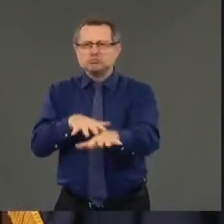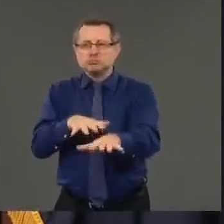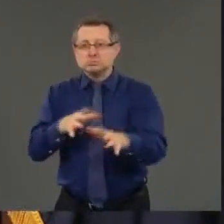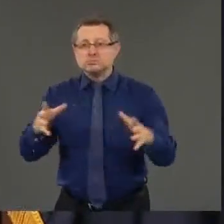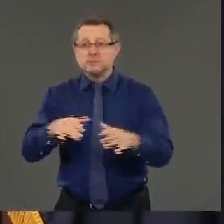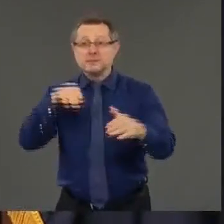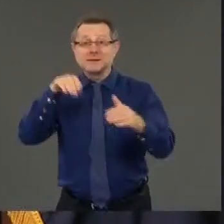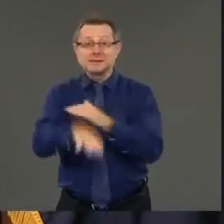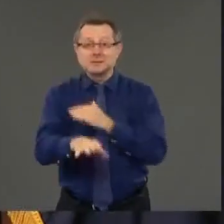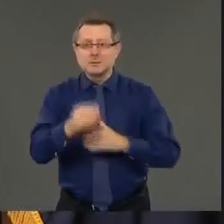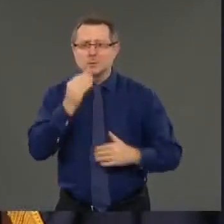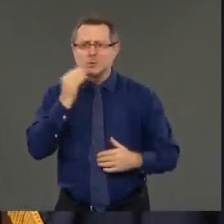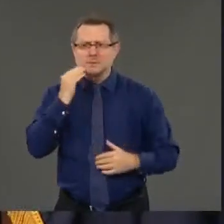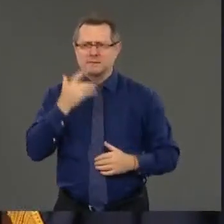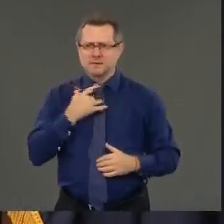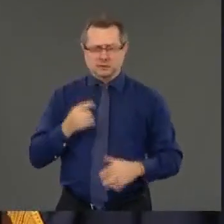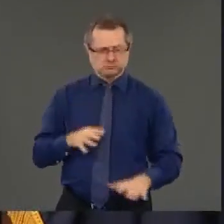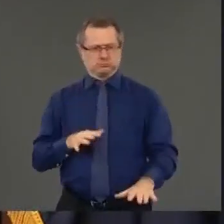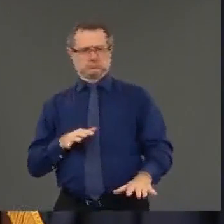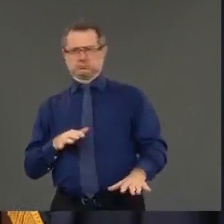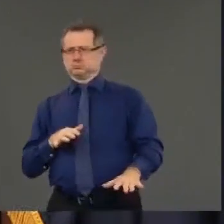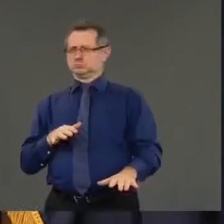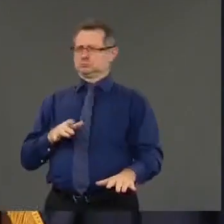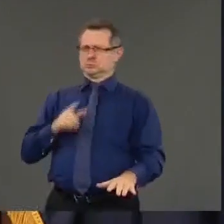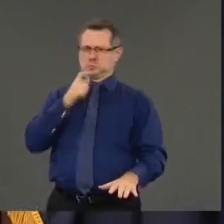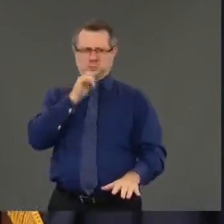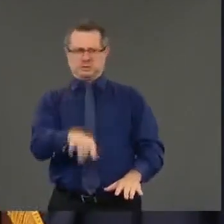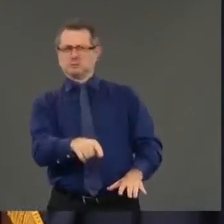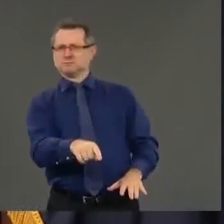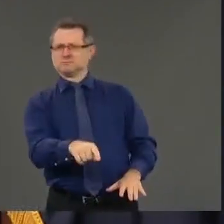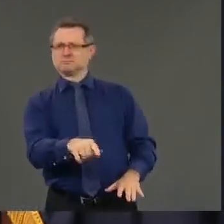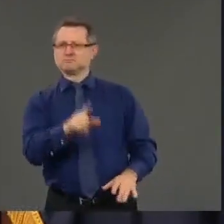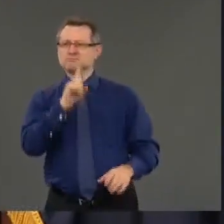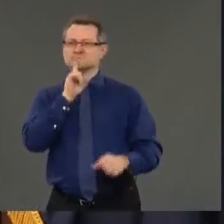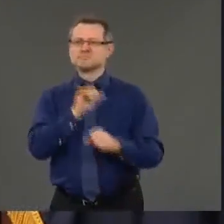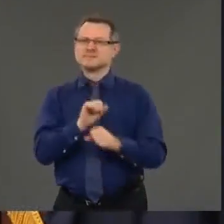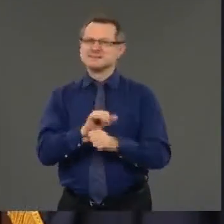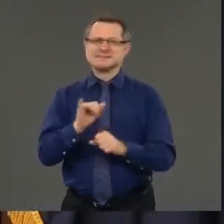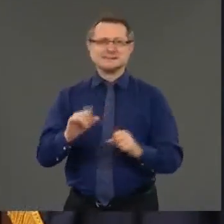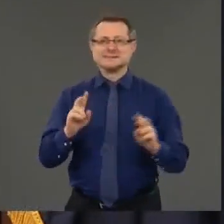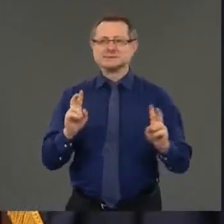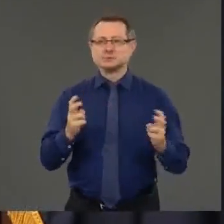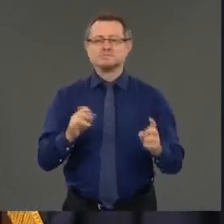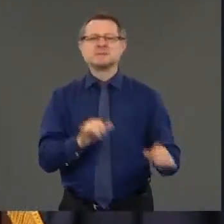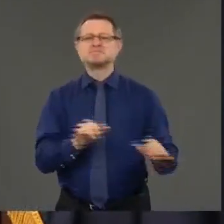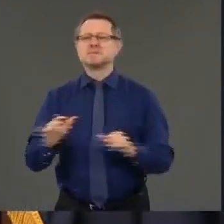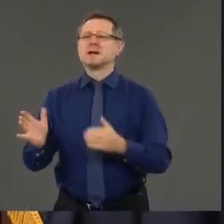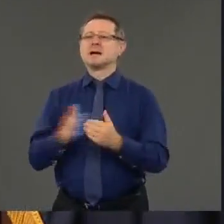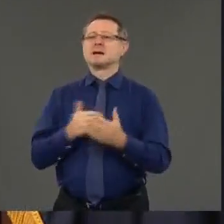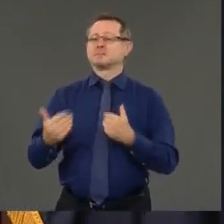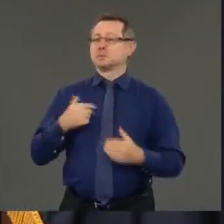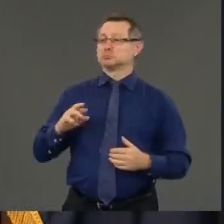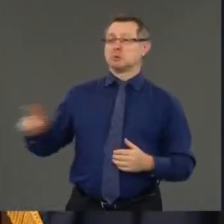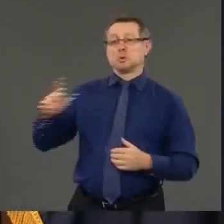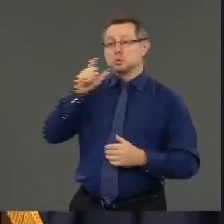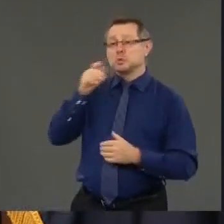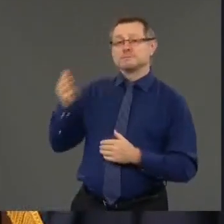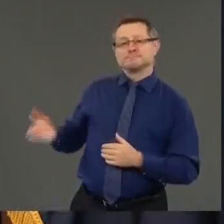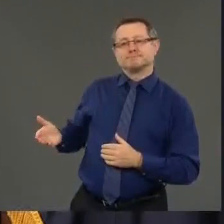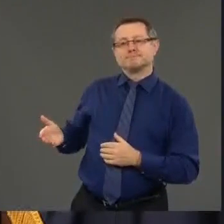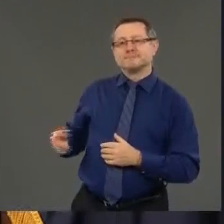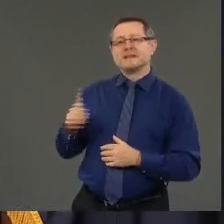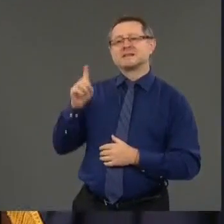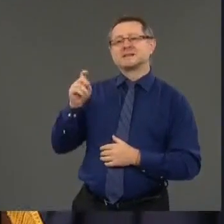disrupted. It's a very real issue that we're dealing with. To my right, everybody knows Kelly Cummings, Director of State